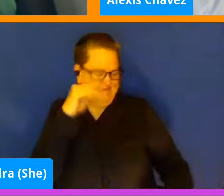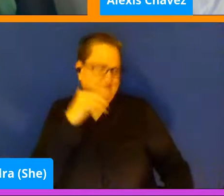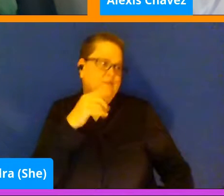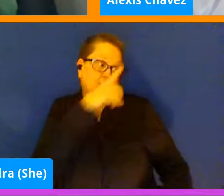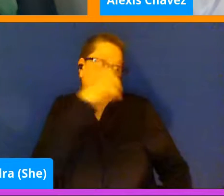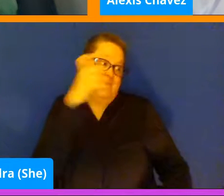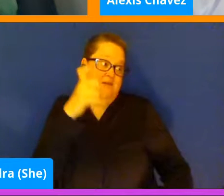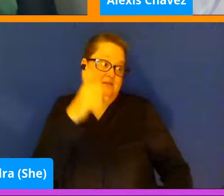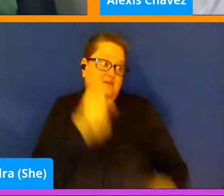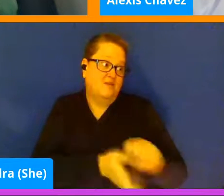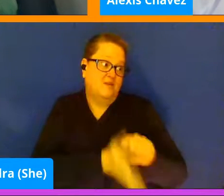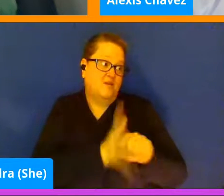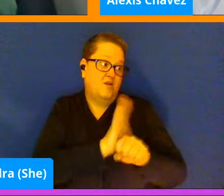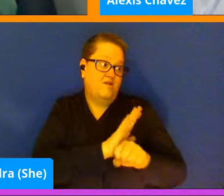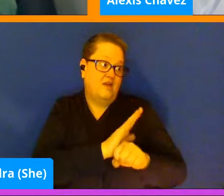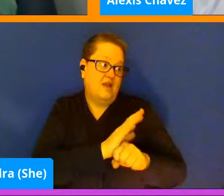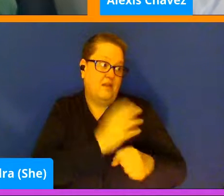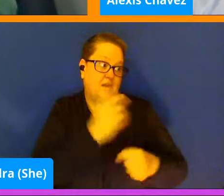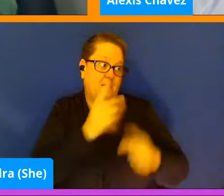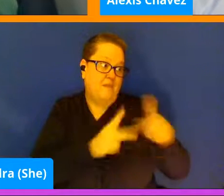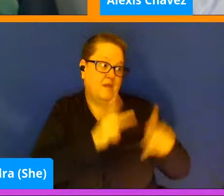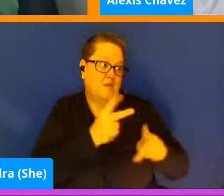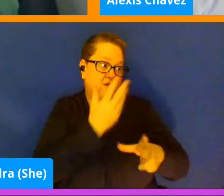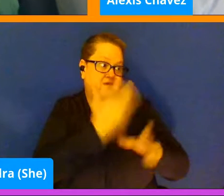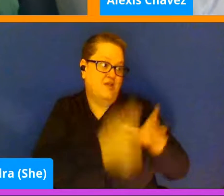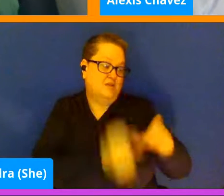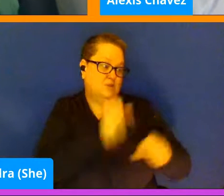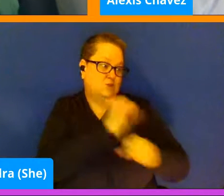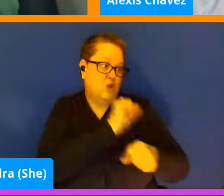a lot of people have lost jobs and lost their income.